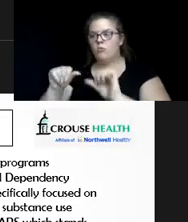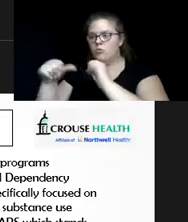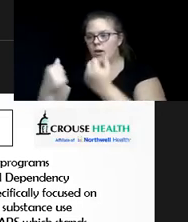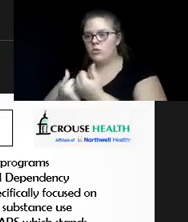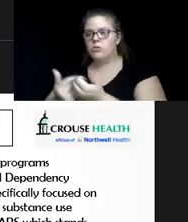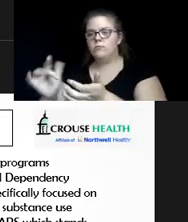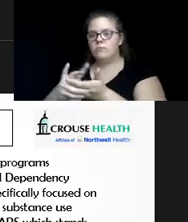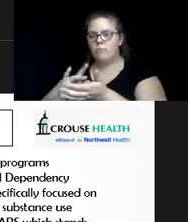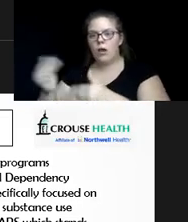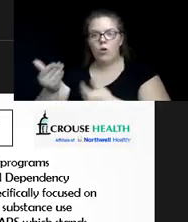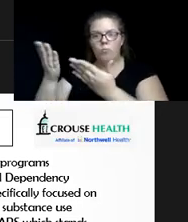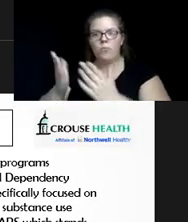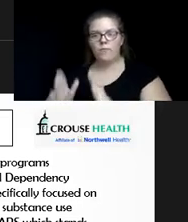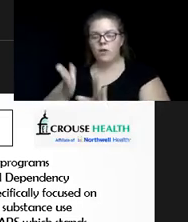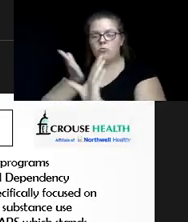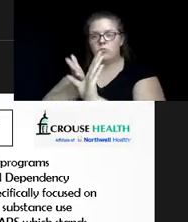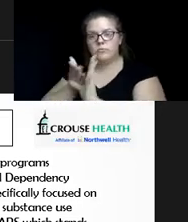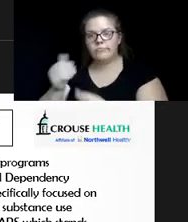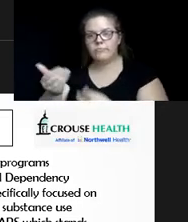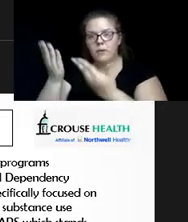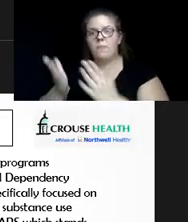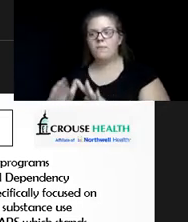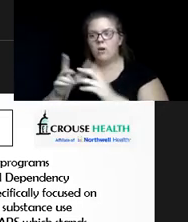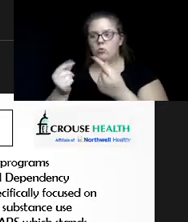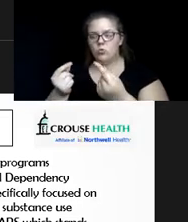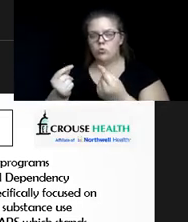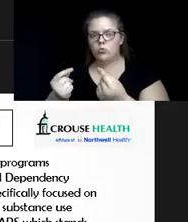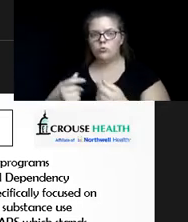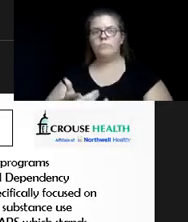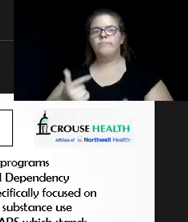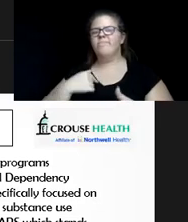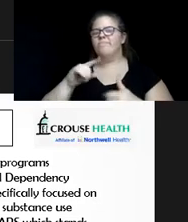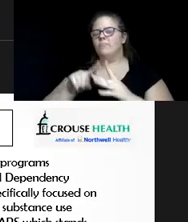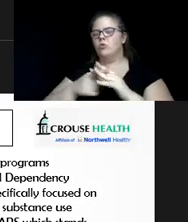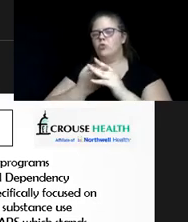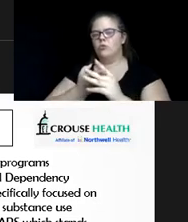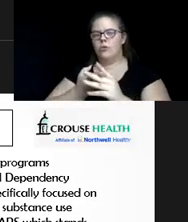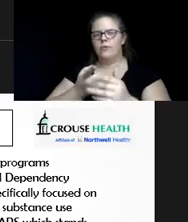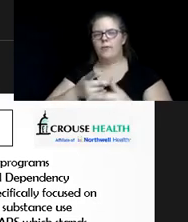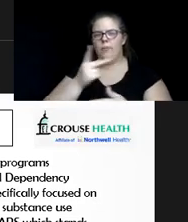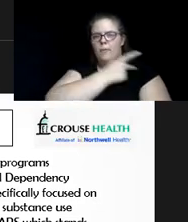medical providers, psychiatric providers can do to support them. So let me start with the patient themselves.